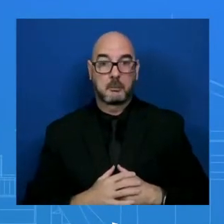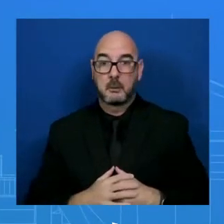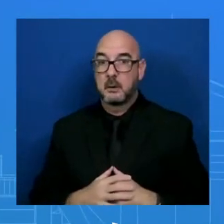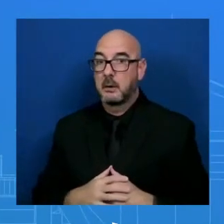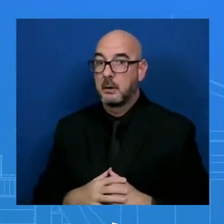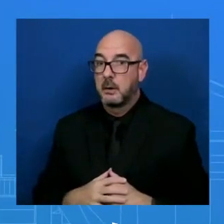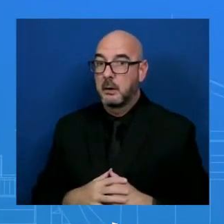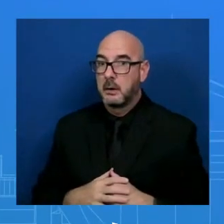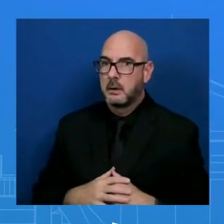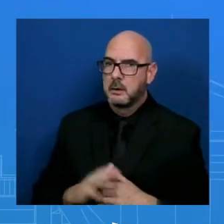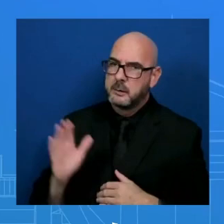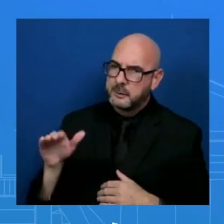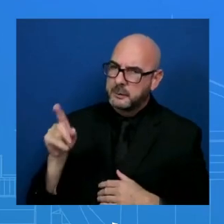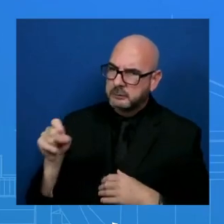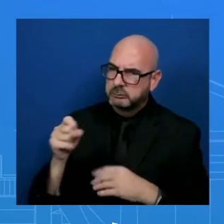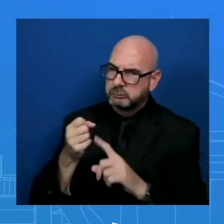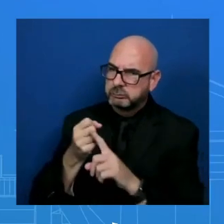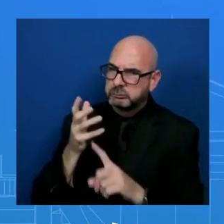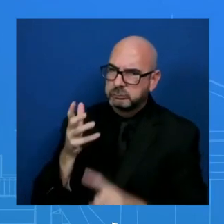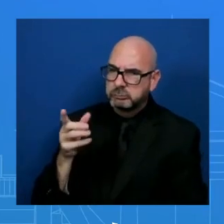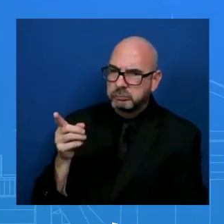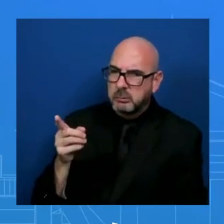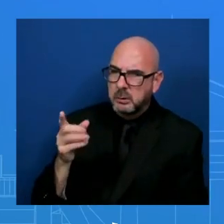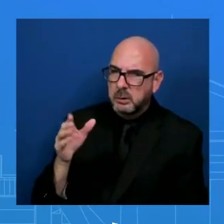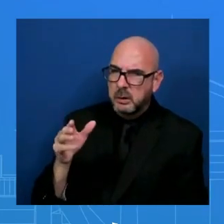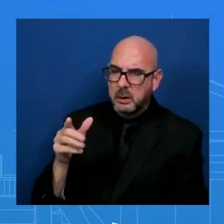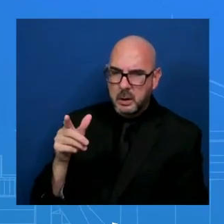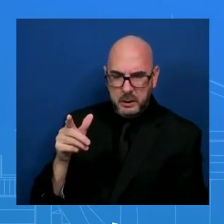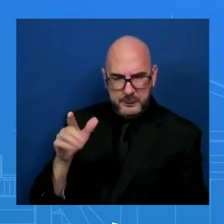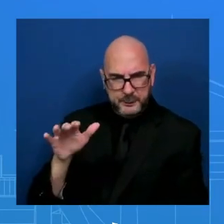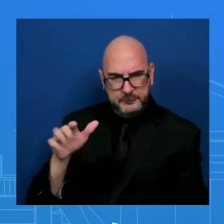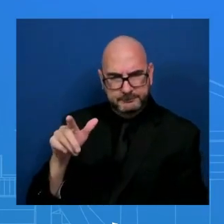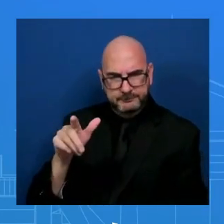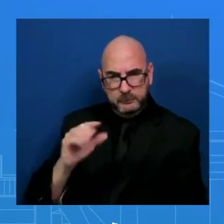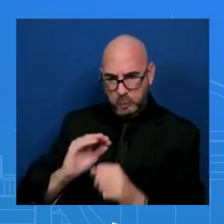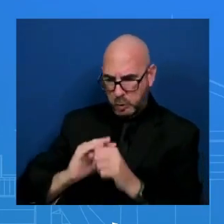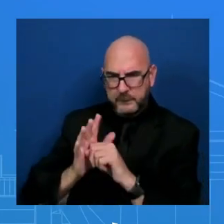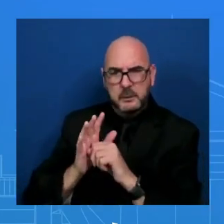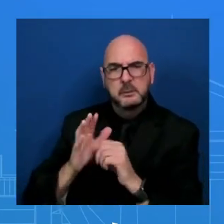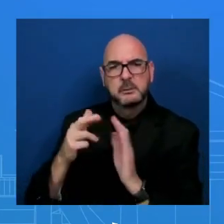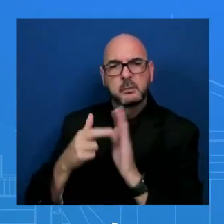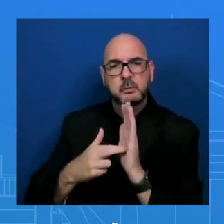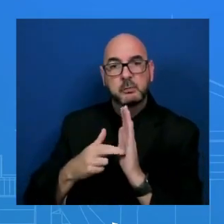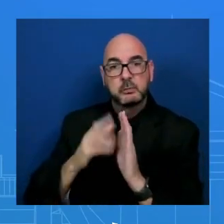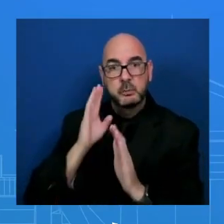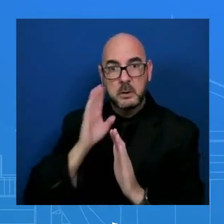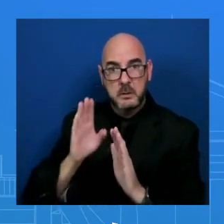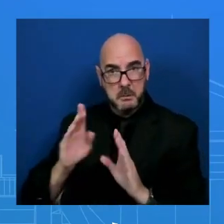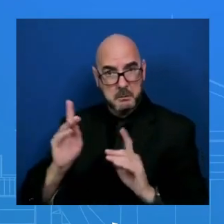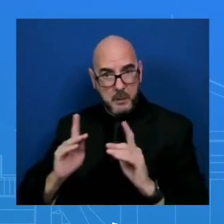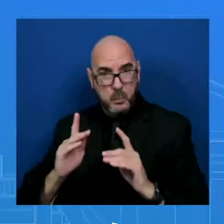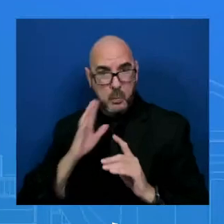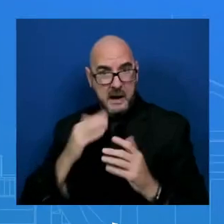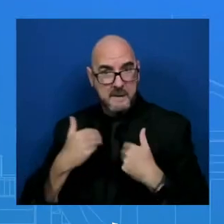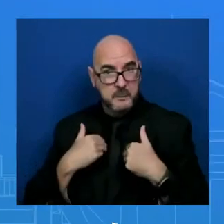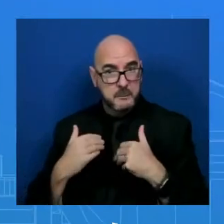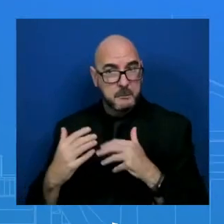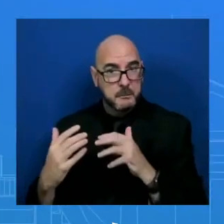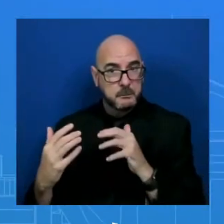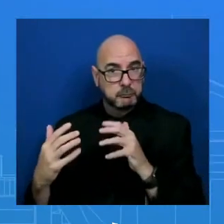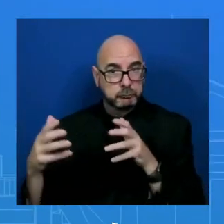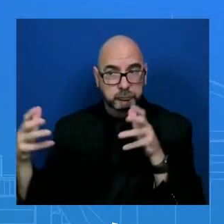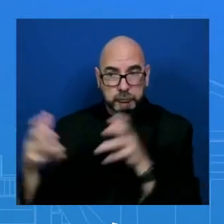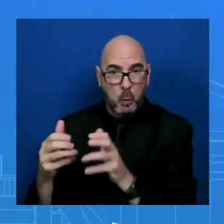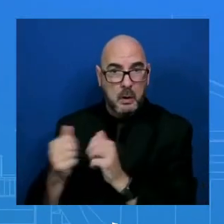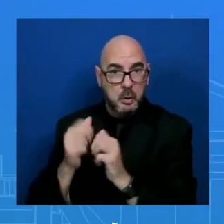what is the current COVID protocol for anyone meeting with the President? senior staff, those who meet with him every day, brief him. Are you all still tested? MS. So anytime we're